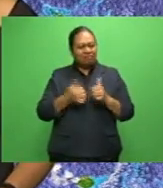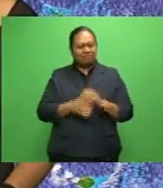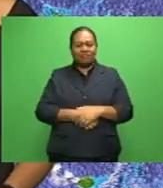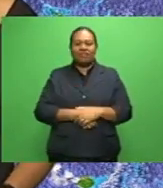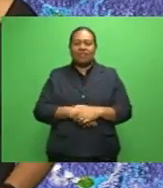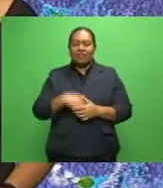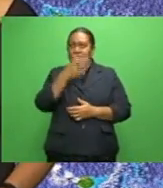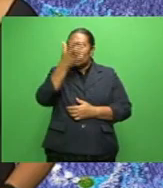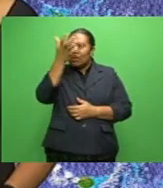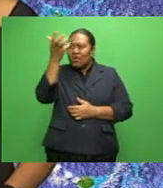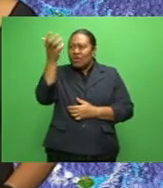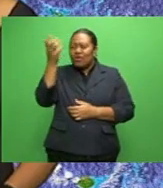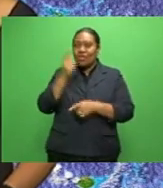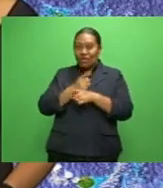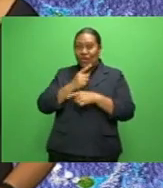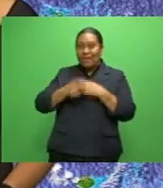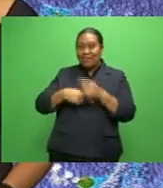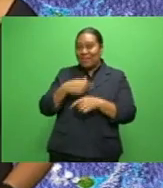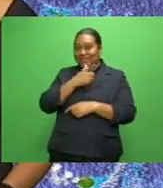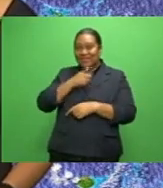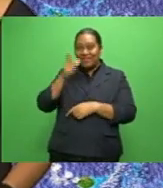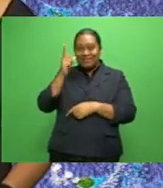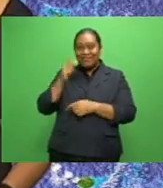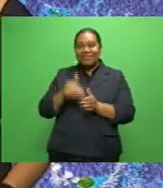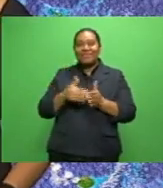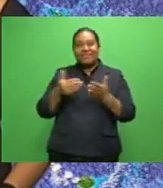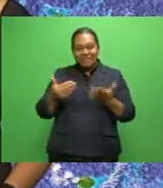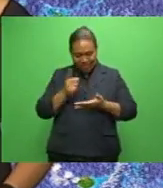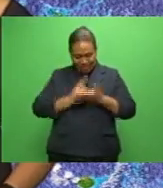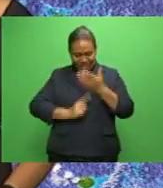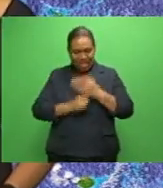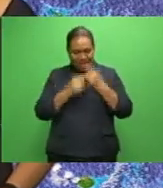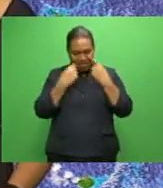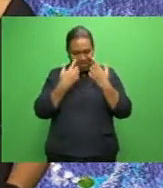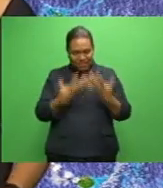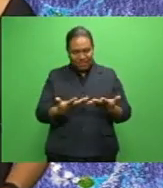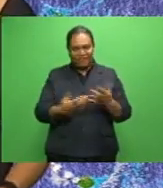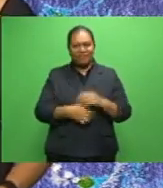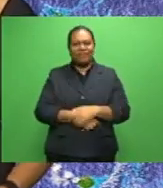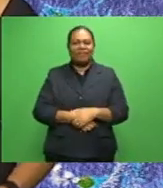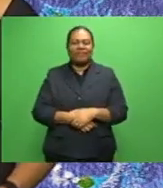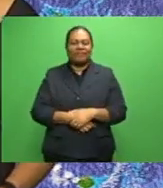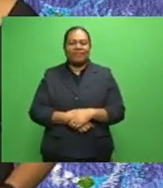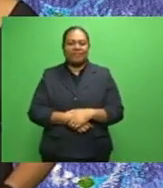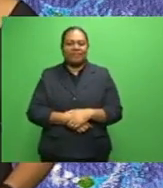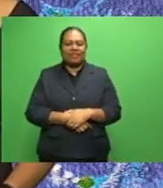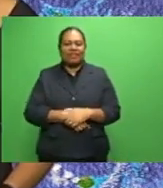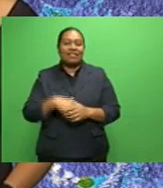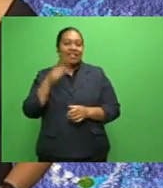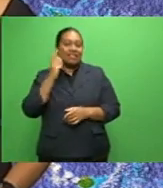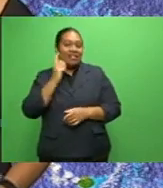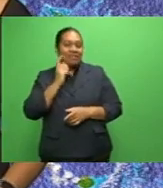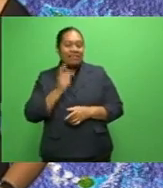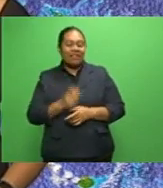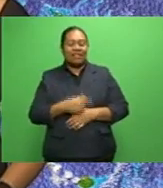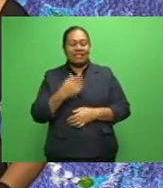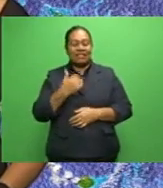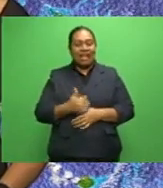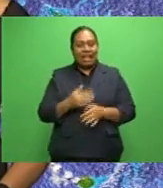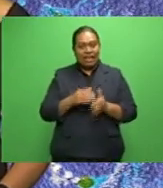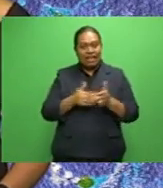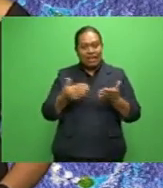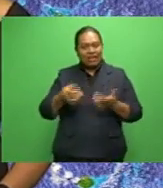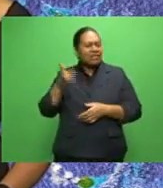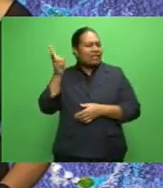clouds we spoke about yesterday really caught up with us today. Now, the fun part is that the weekend is here